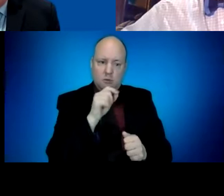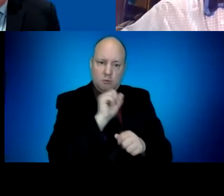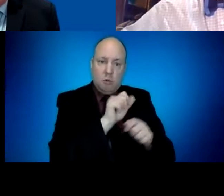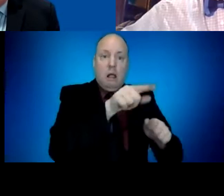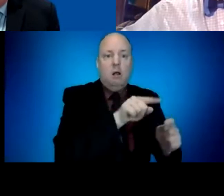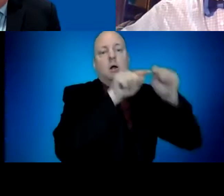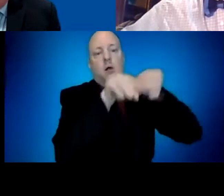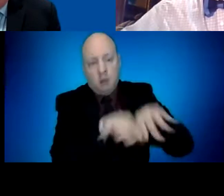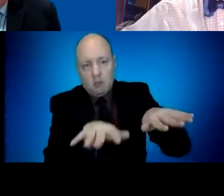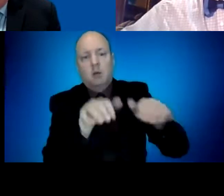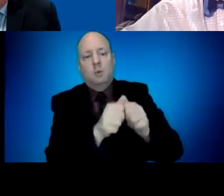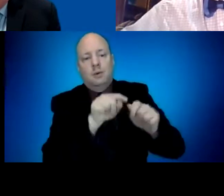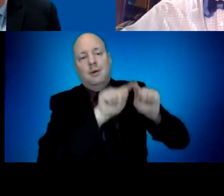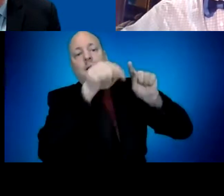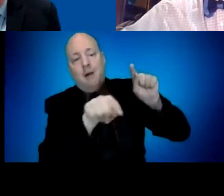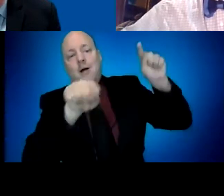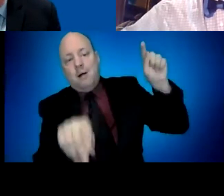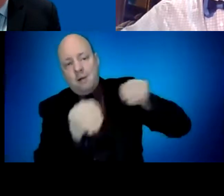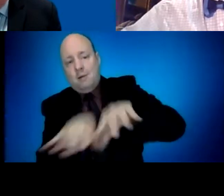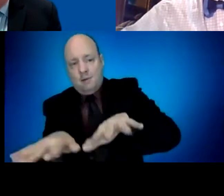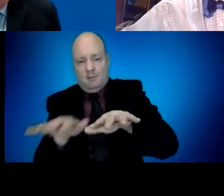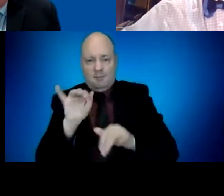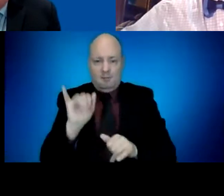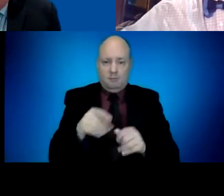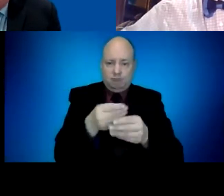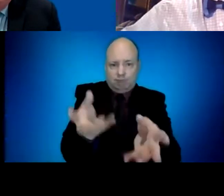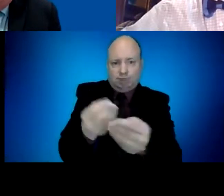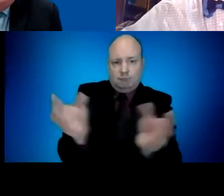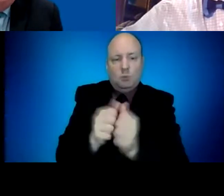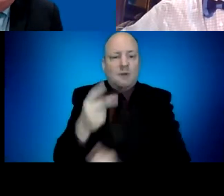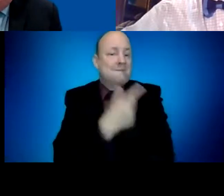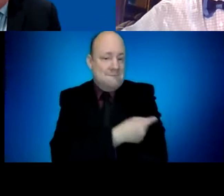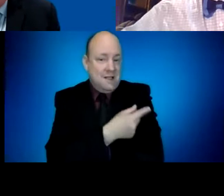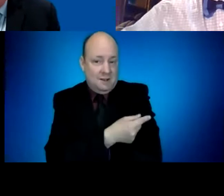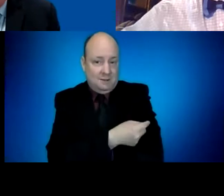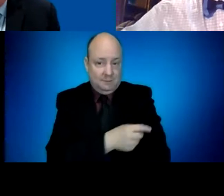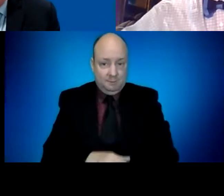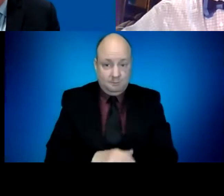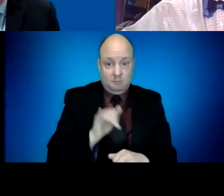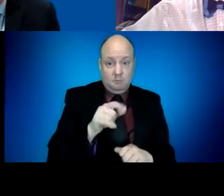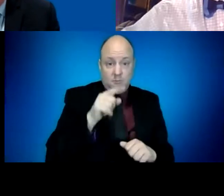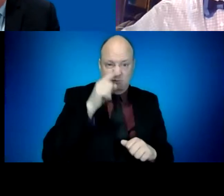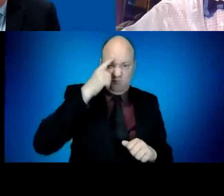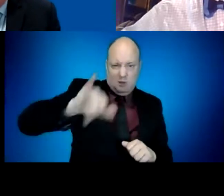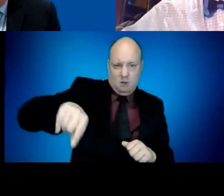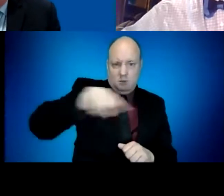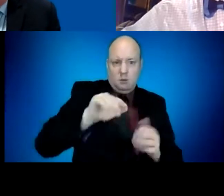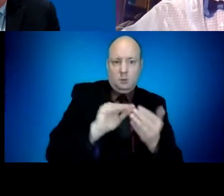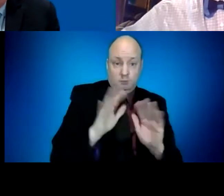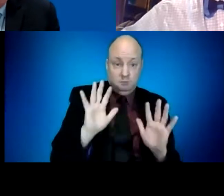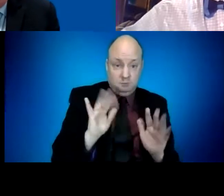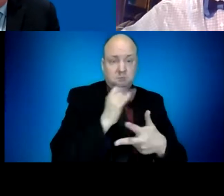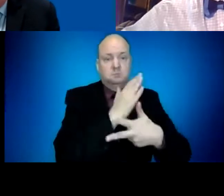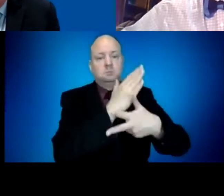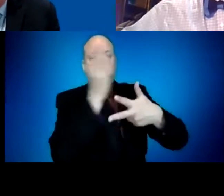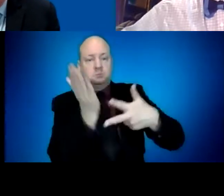doses that it has to most effectively reach out to people. And then finally, the FQHC strategy is not limited